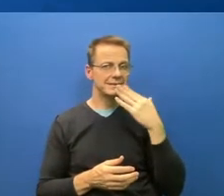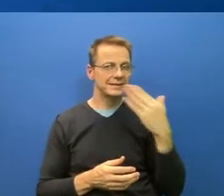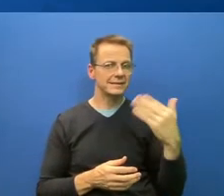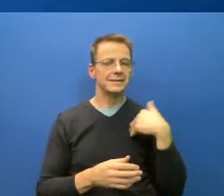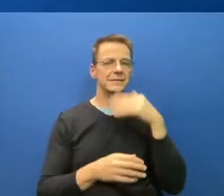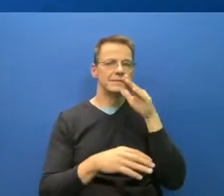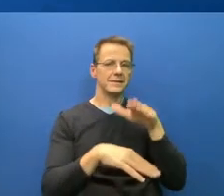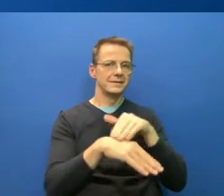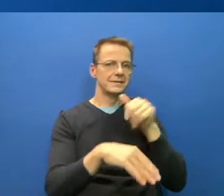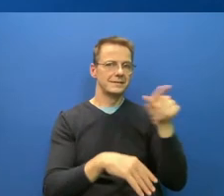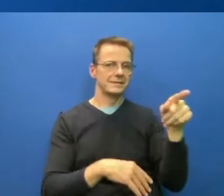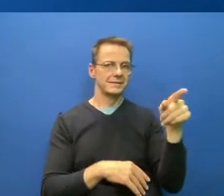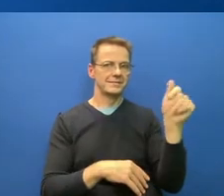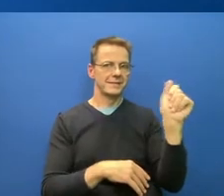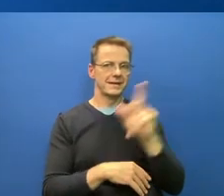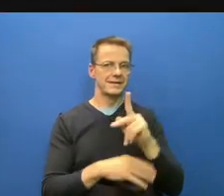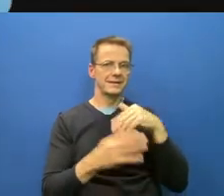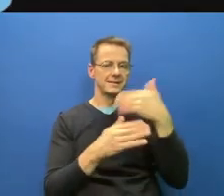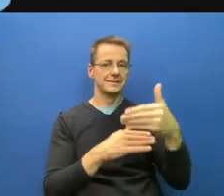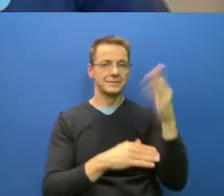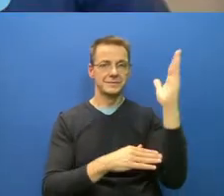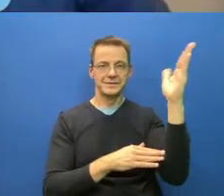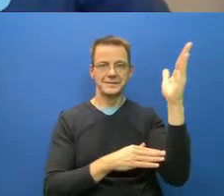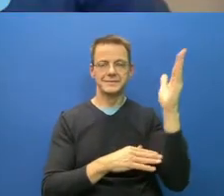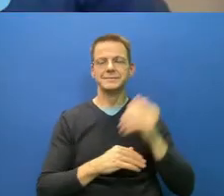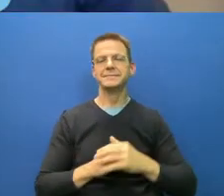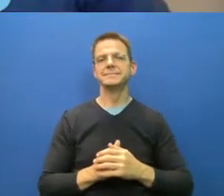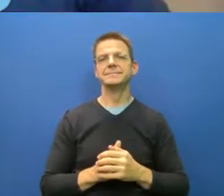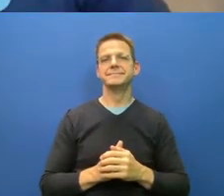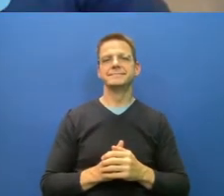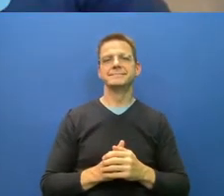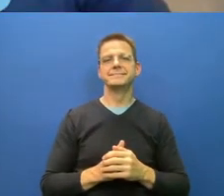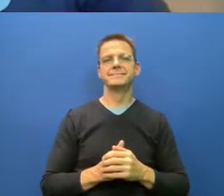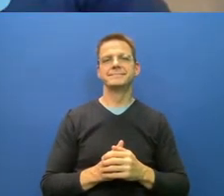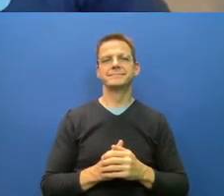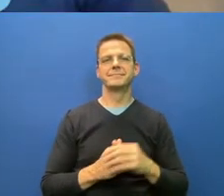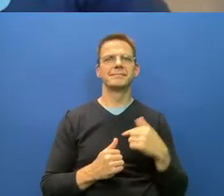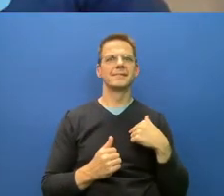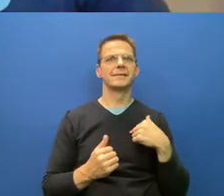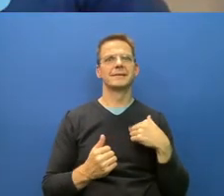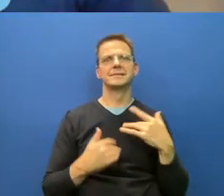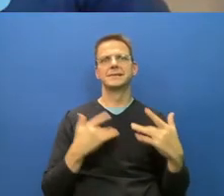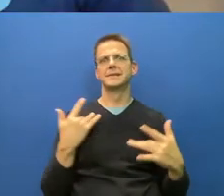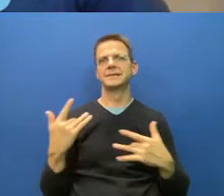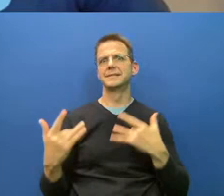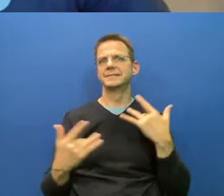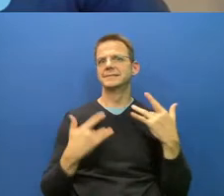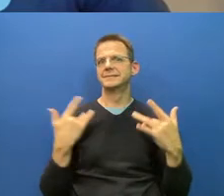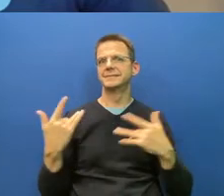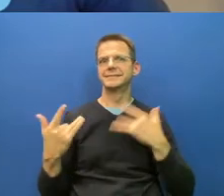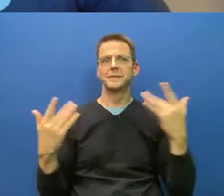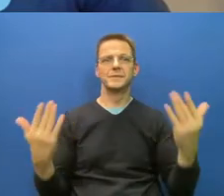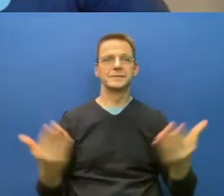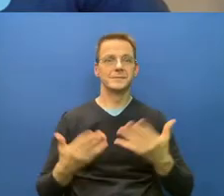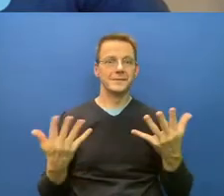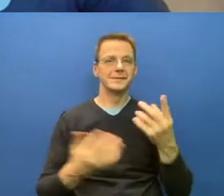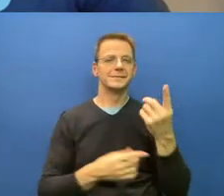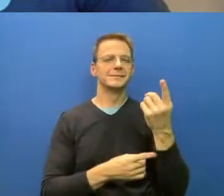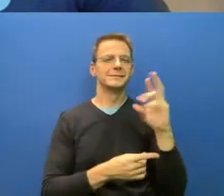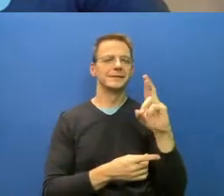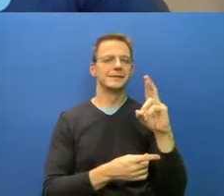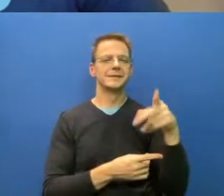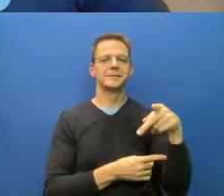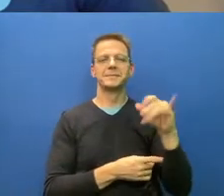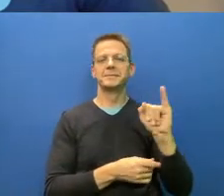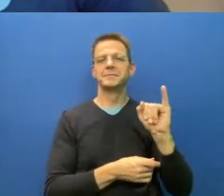very excited to welcome back Dr. Persada. I am an emergency room physician from Toronto